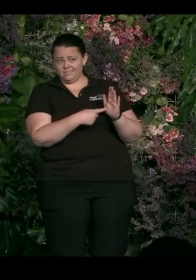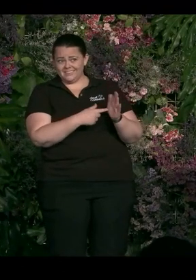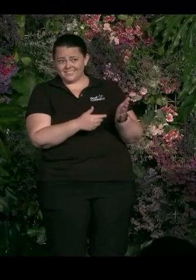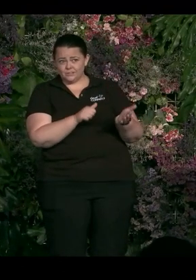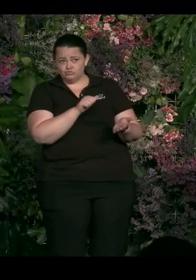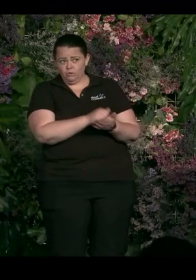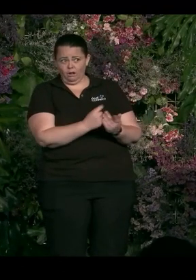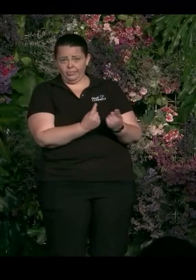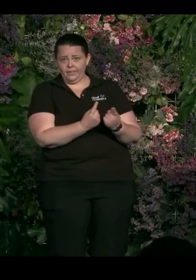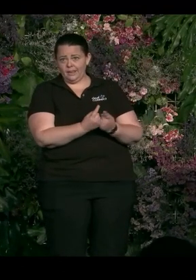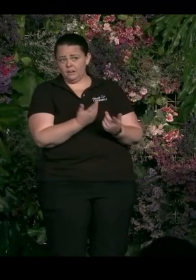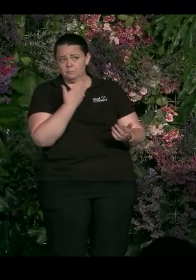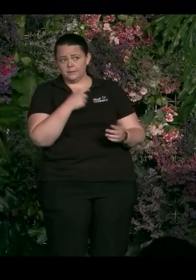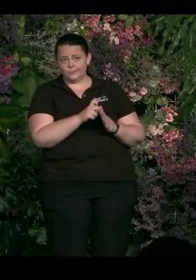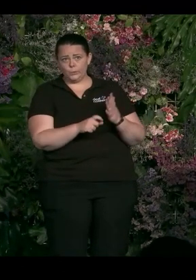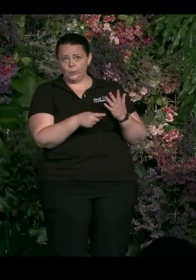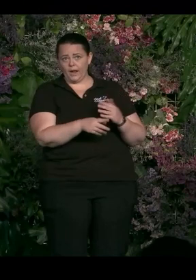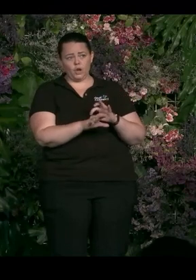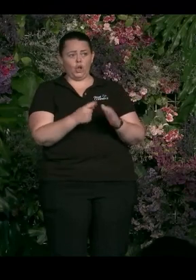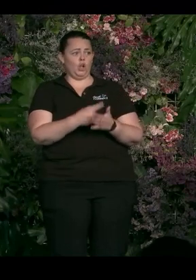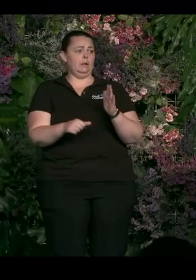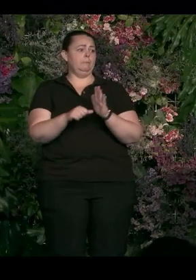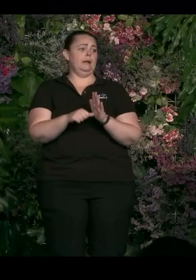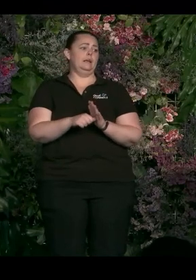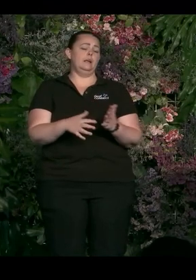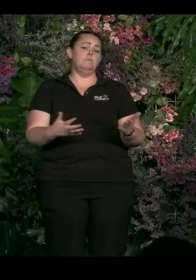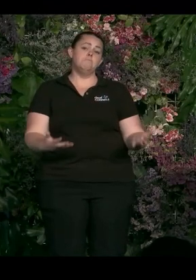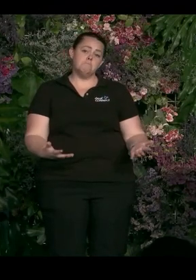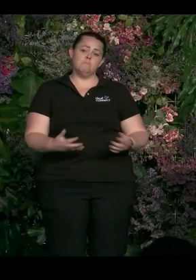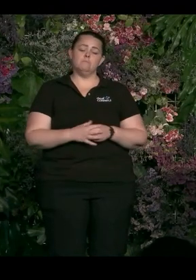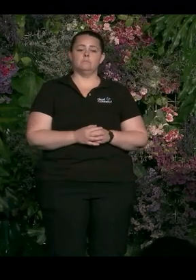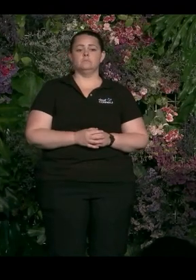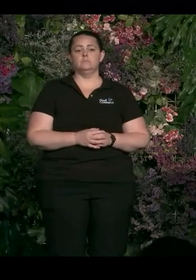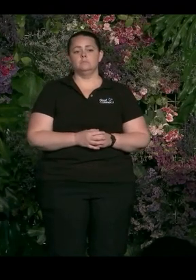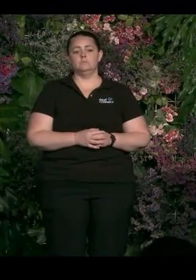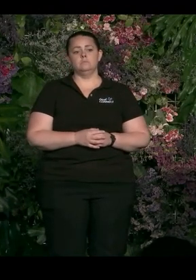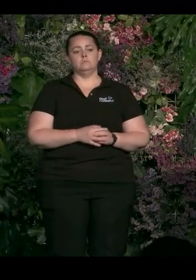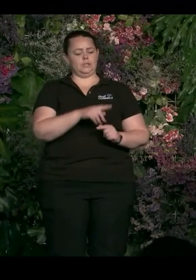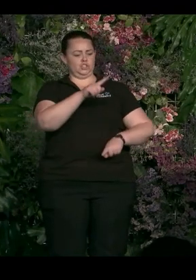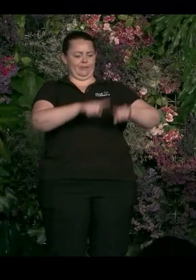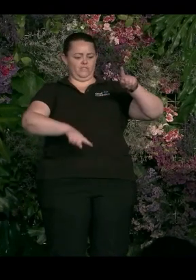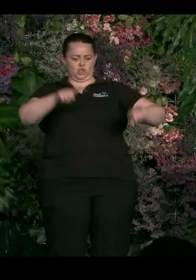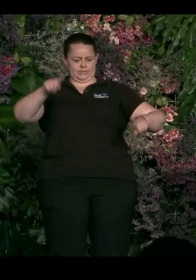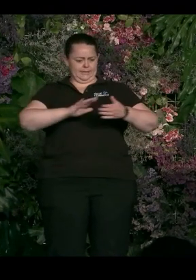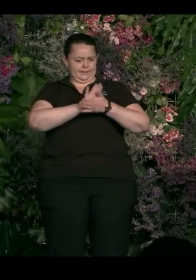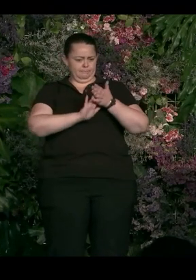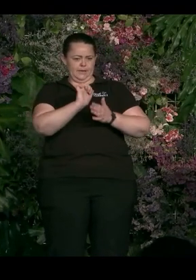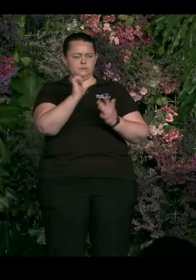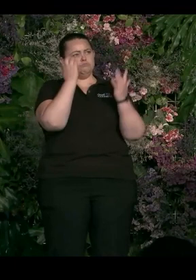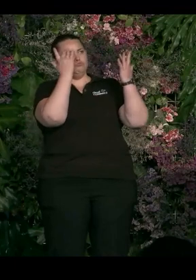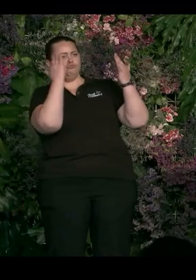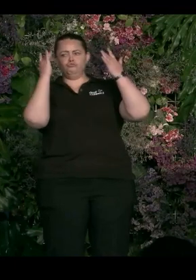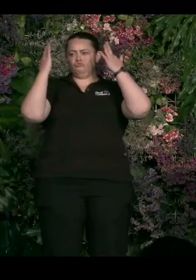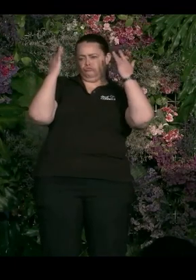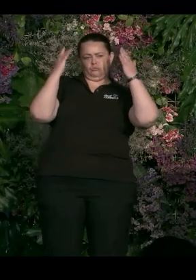But, of course, diversity in of itself increases the richness and diversity of thought. And I think a lot of the